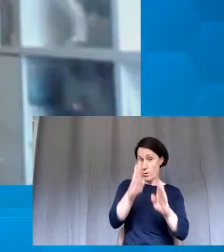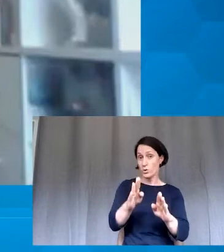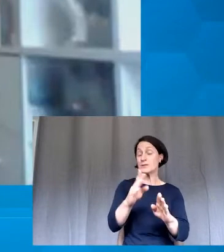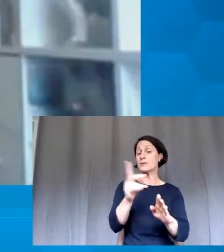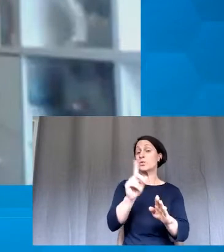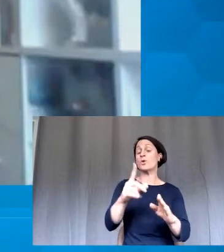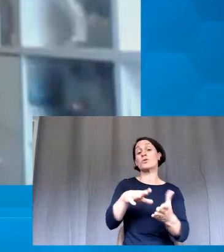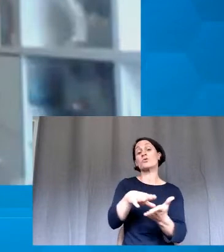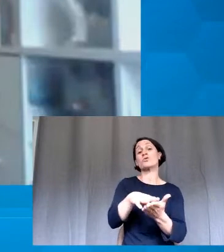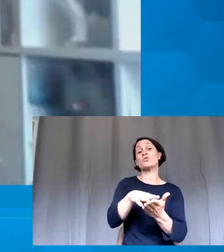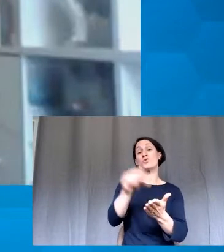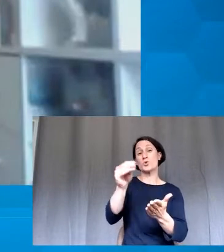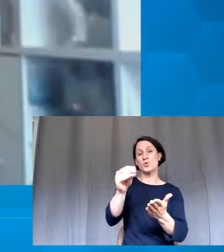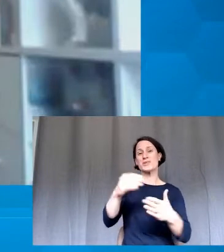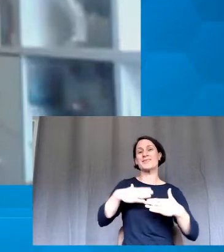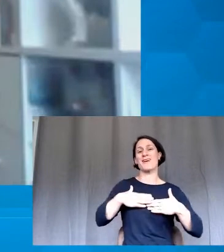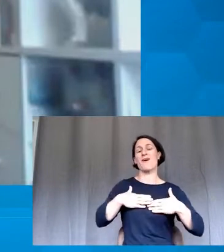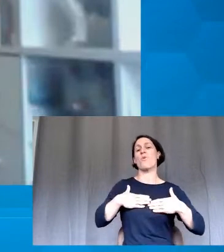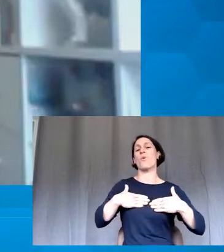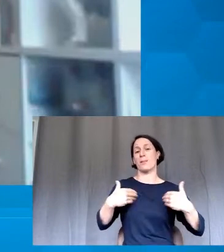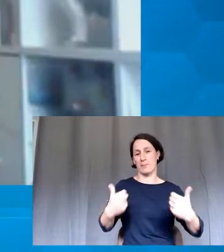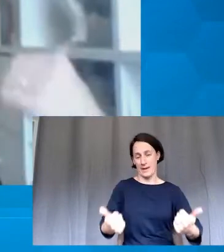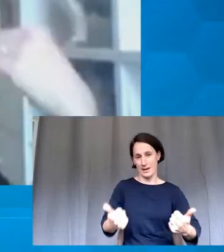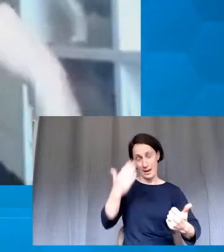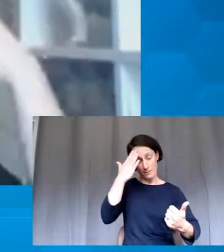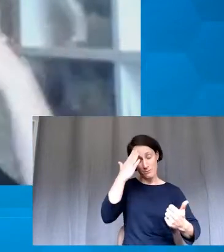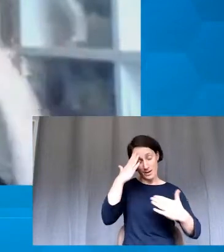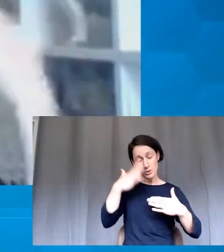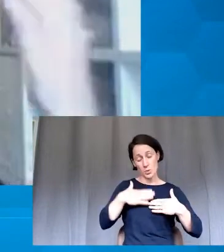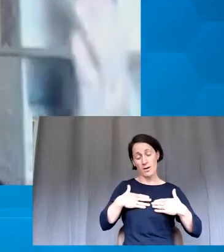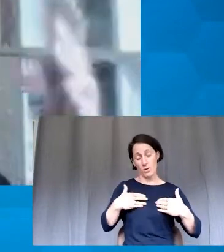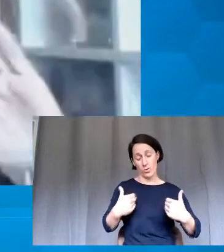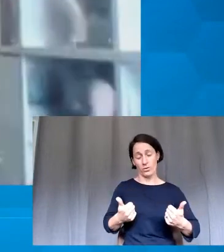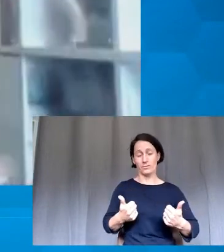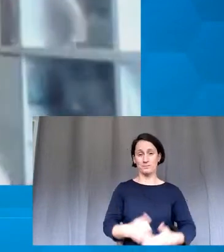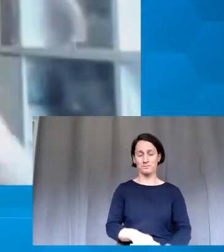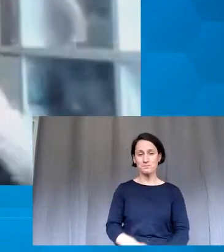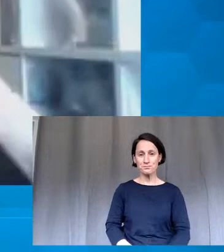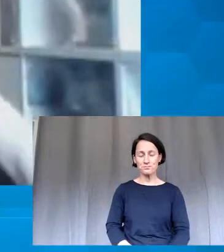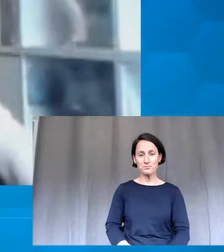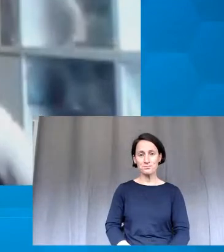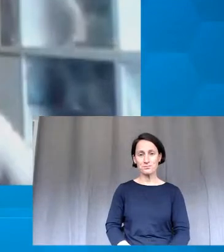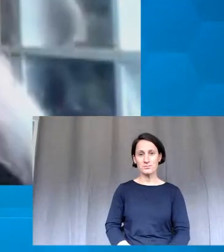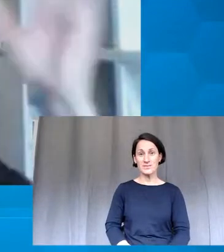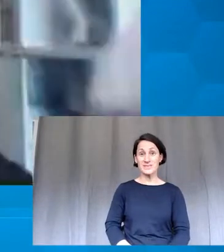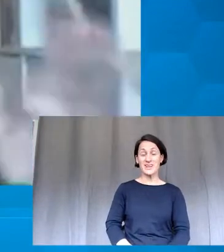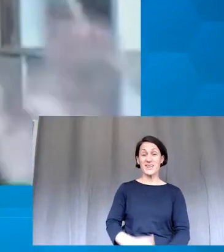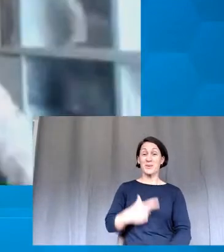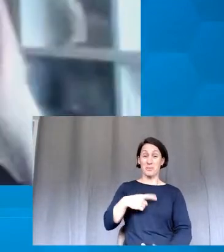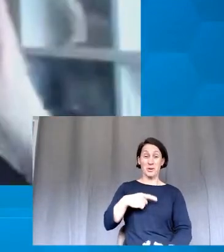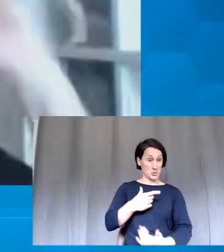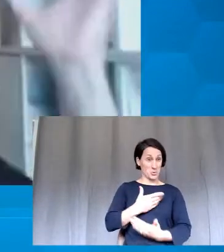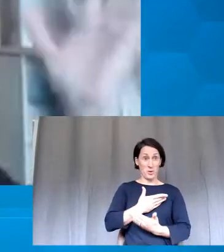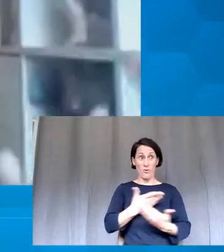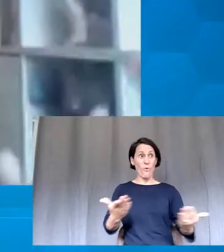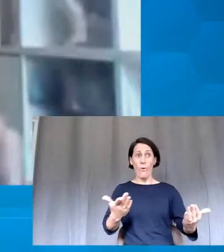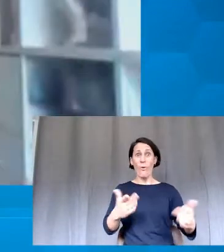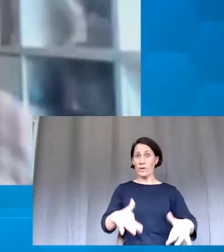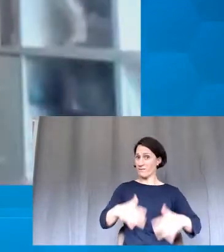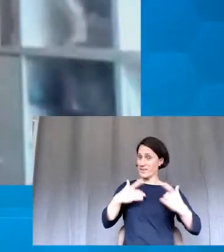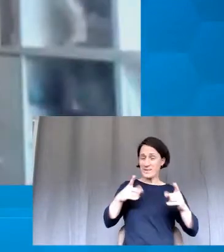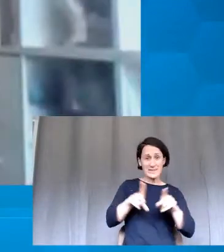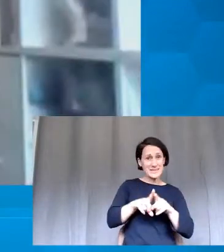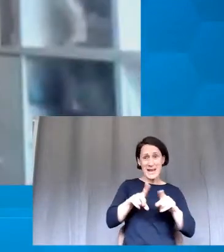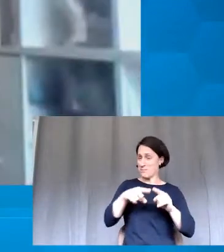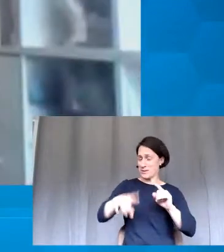us, right? All educators, everybody's saying, you know, this is insane. This is the weirdest term semester I've ever been in. This is a